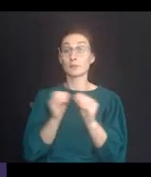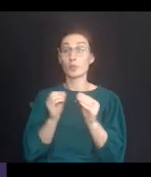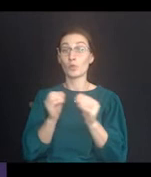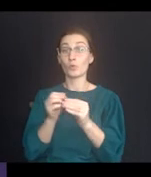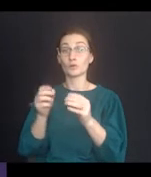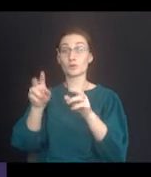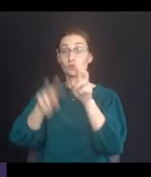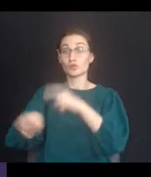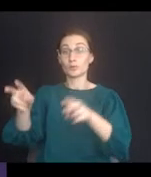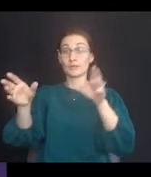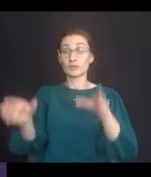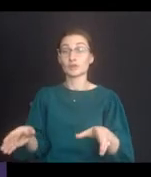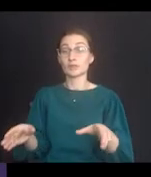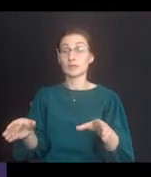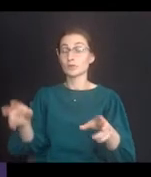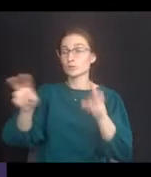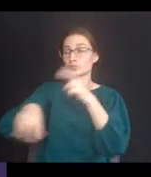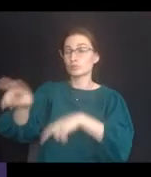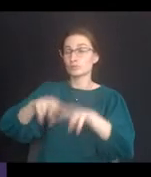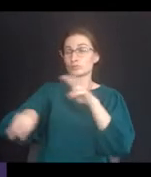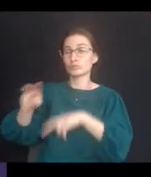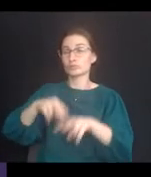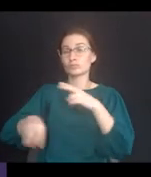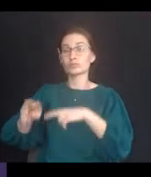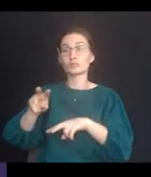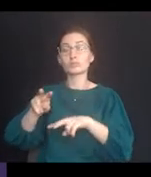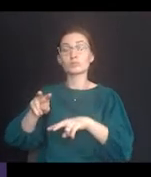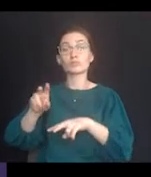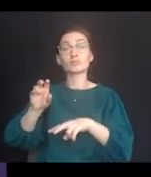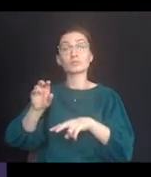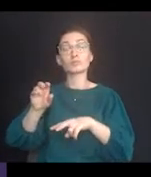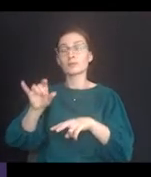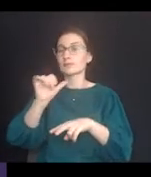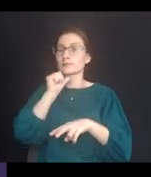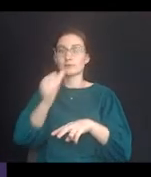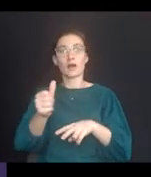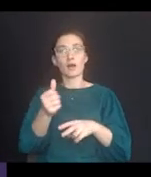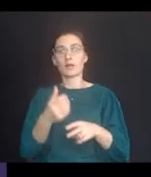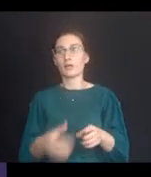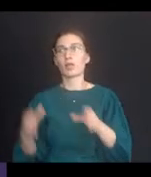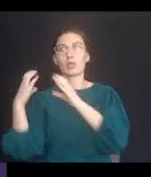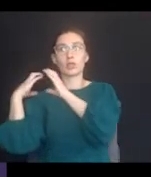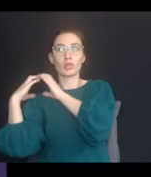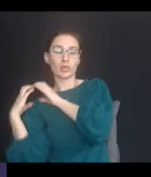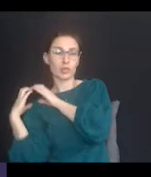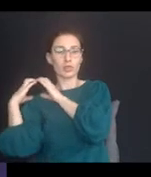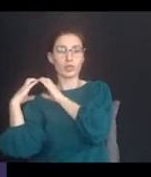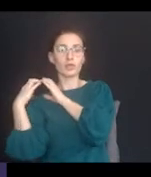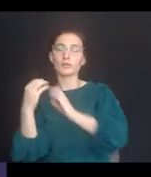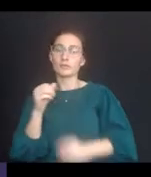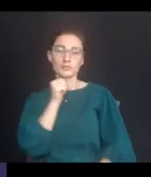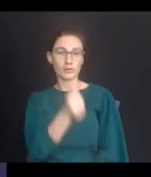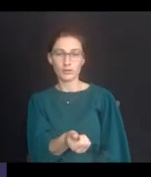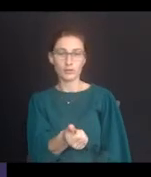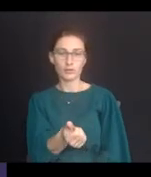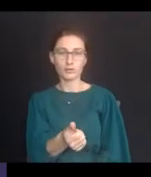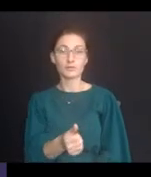supervision to a child with a disability ordinarily will not unduly burden a recipient.